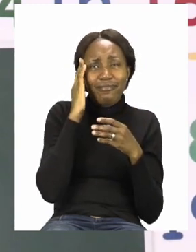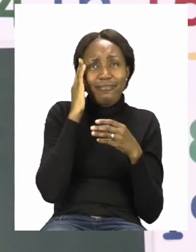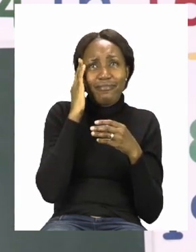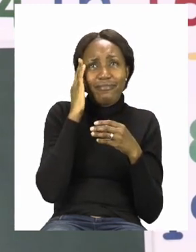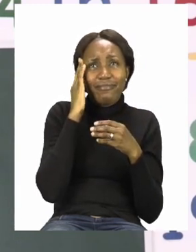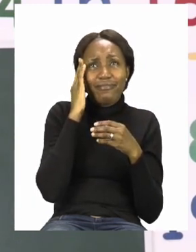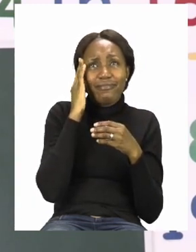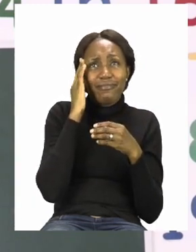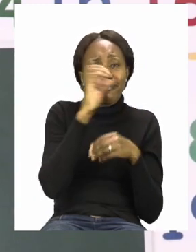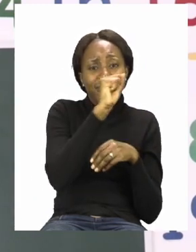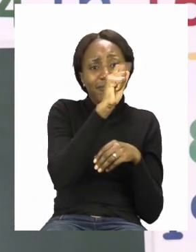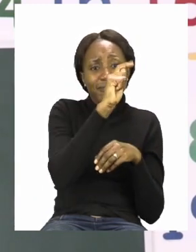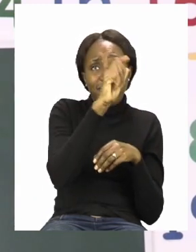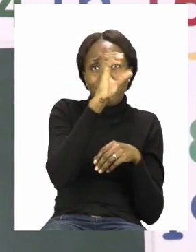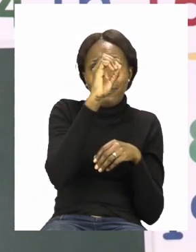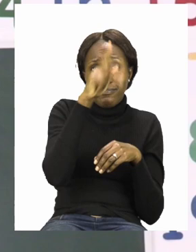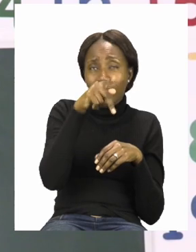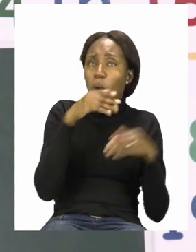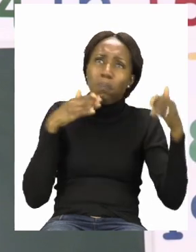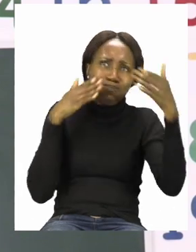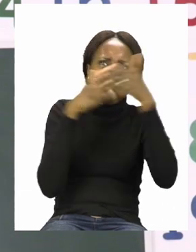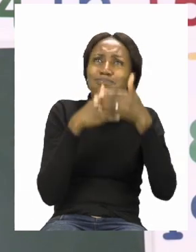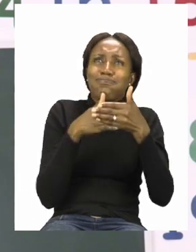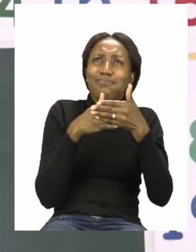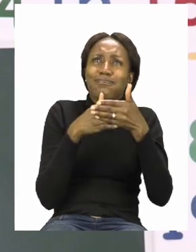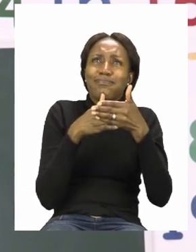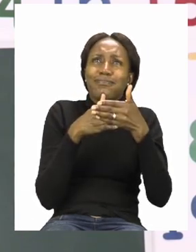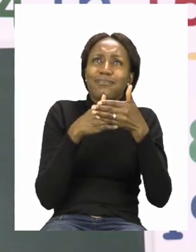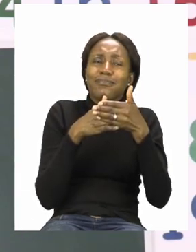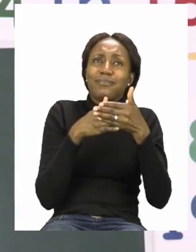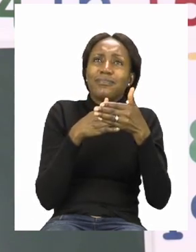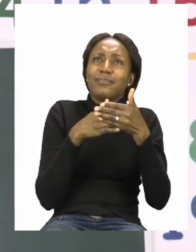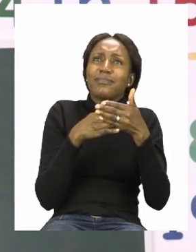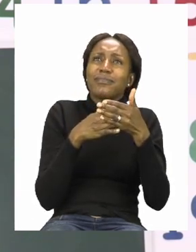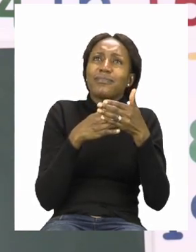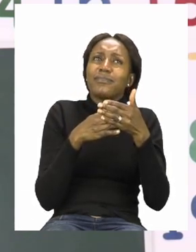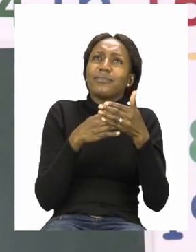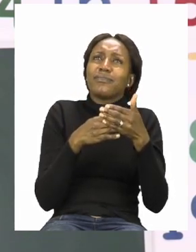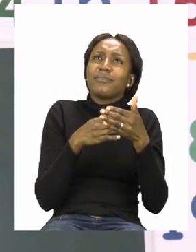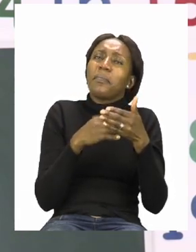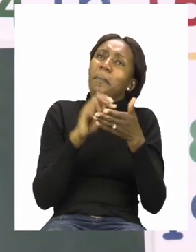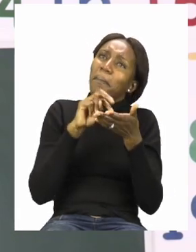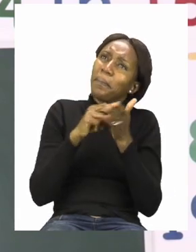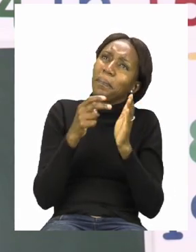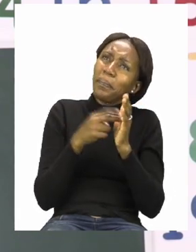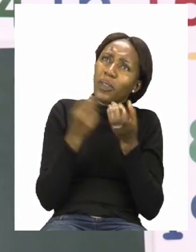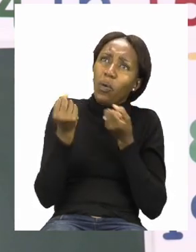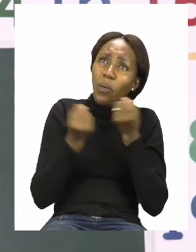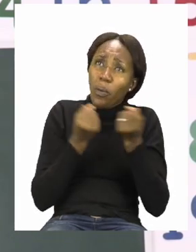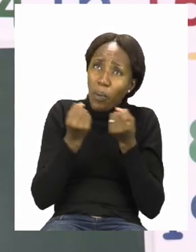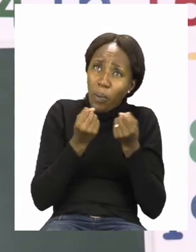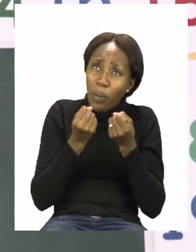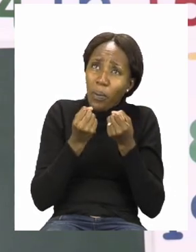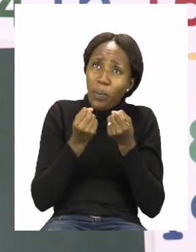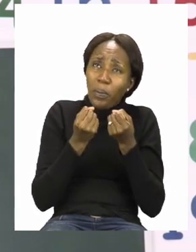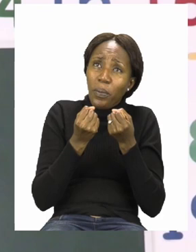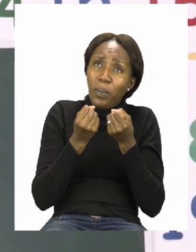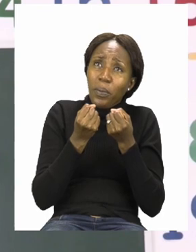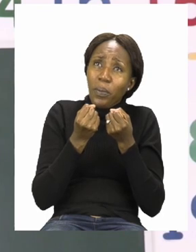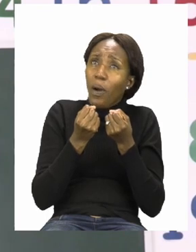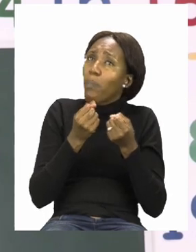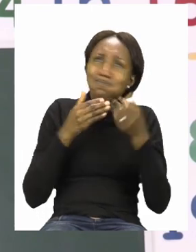a stop sign which tells any vehicle that is on the road